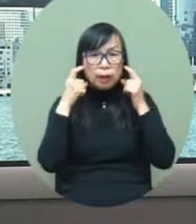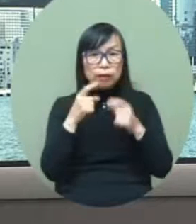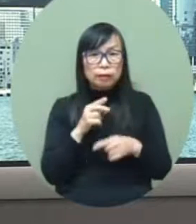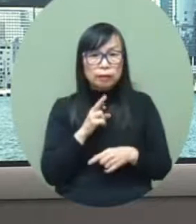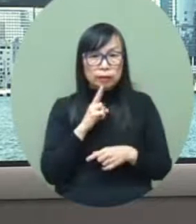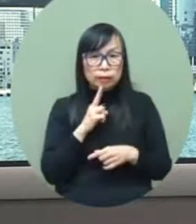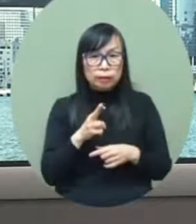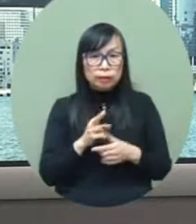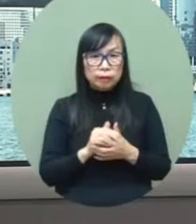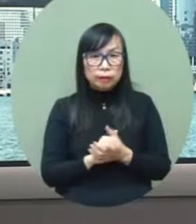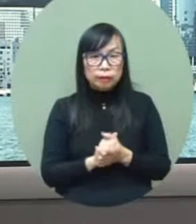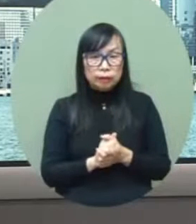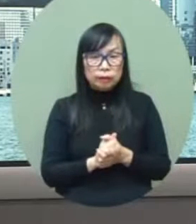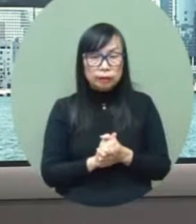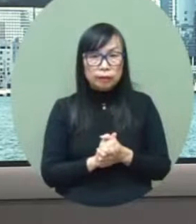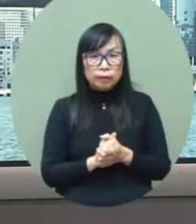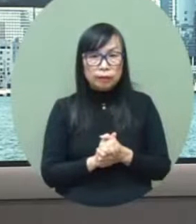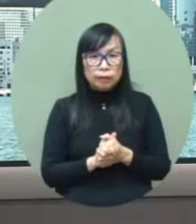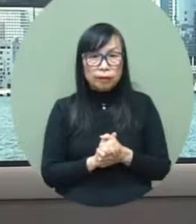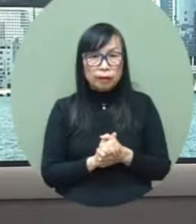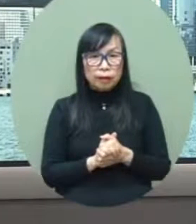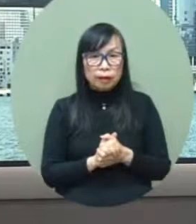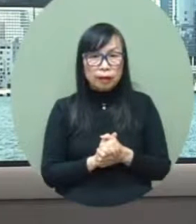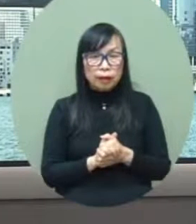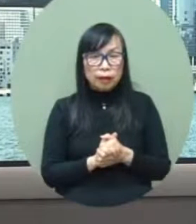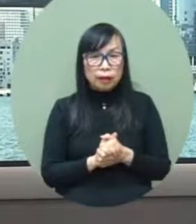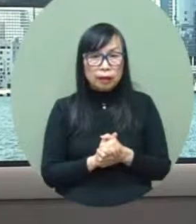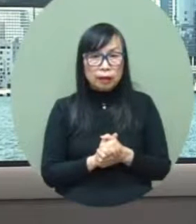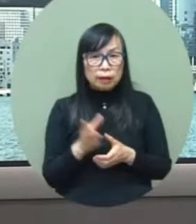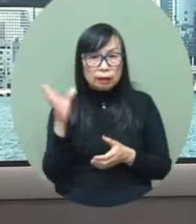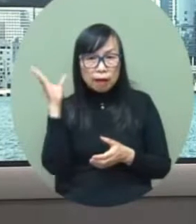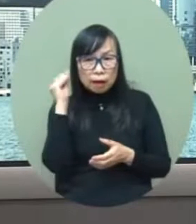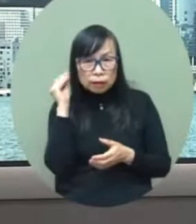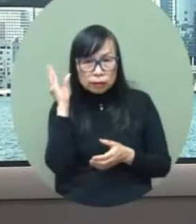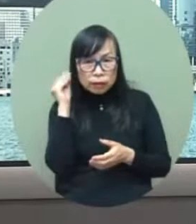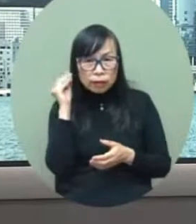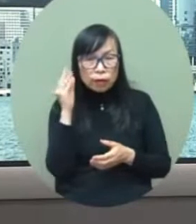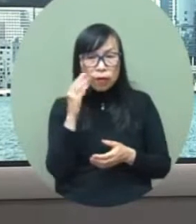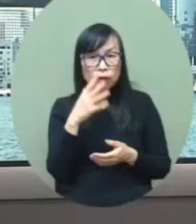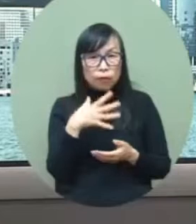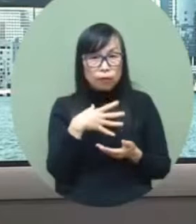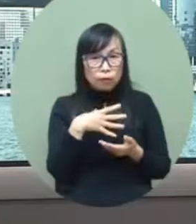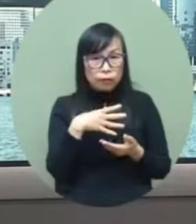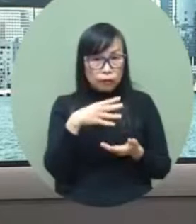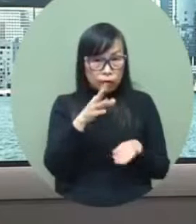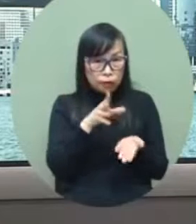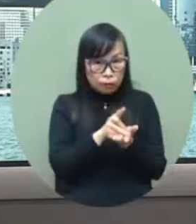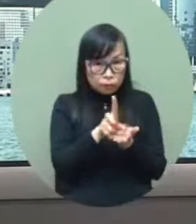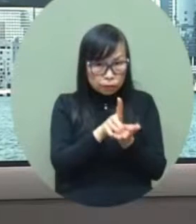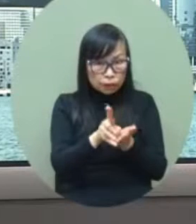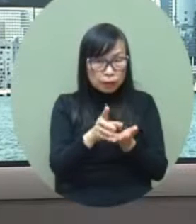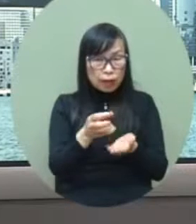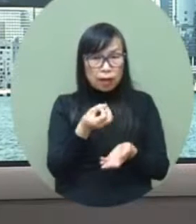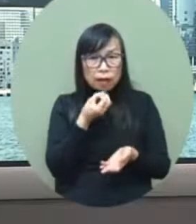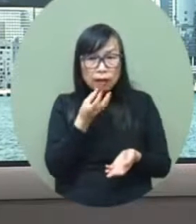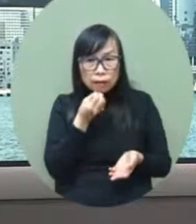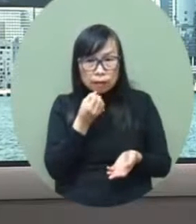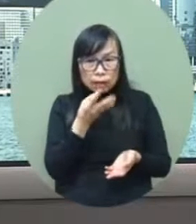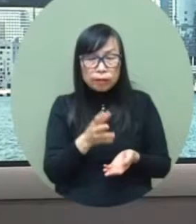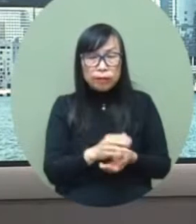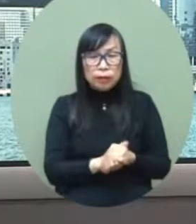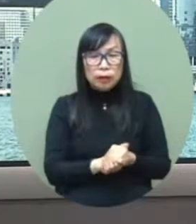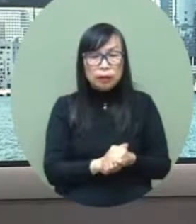different medical experts we have the winter surge which is a period of high risk